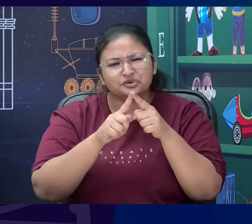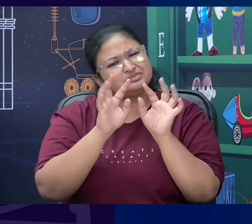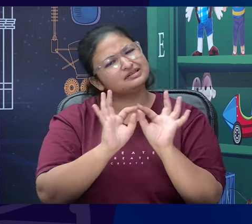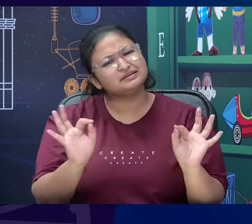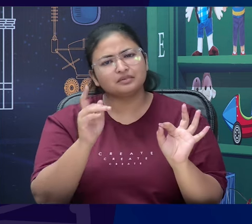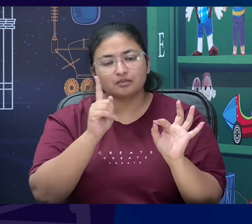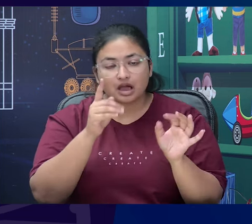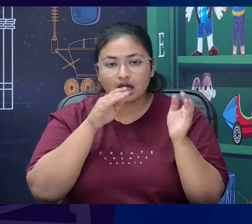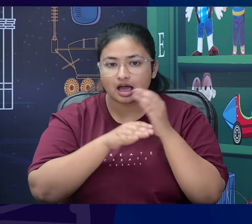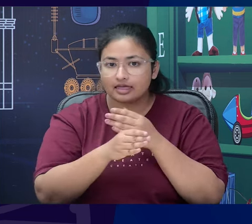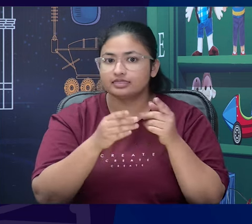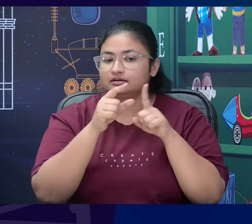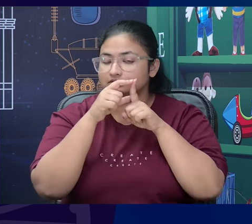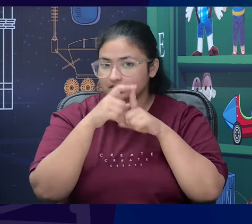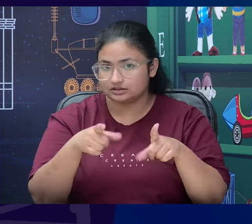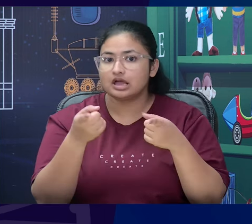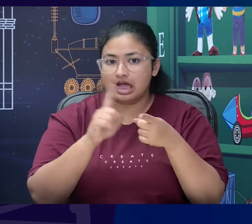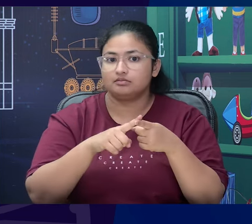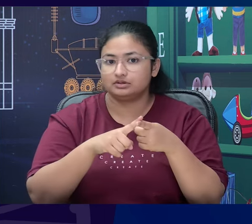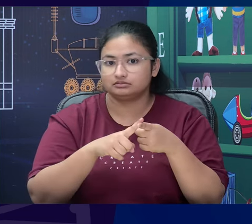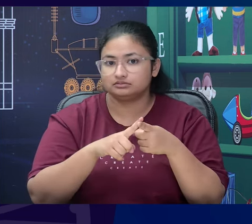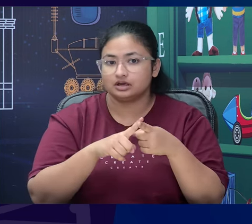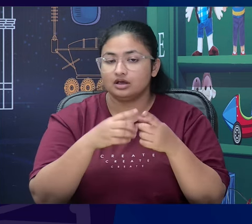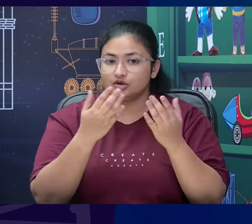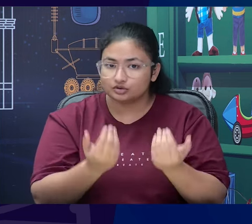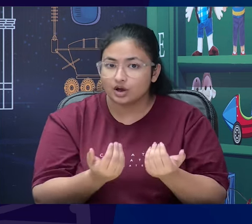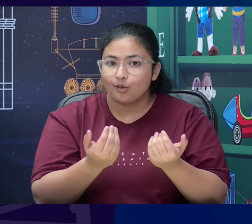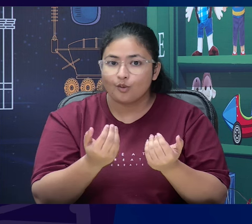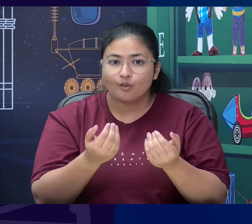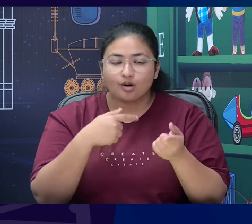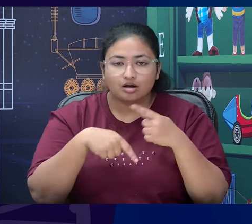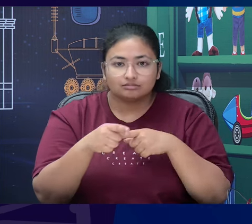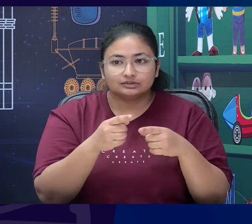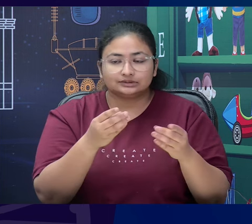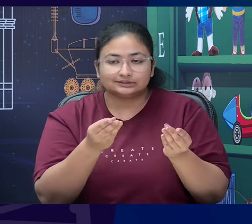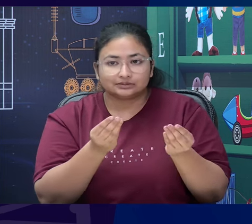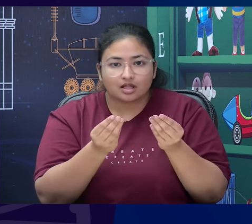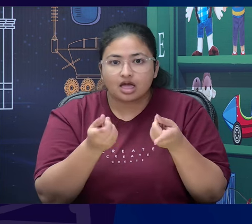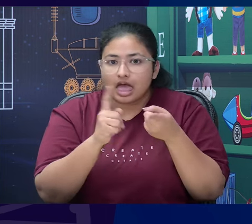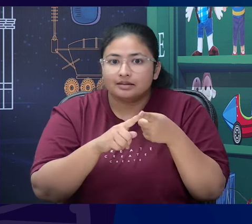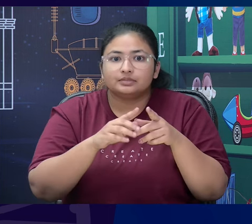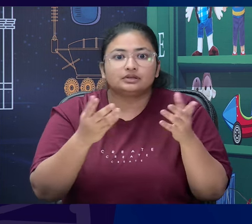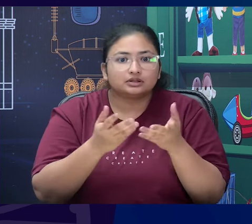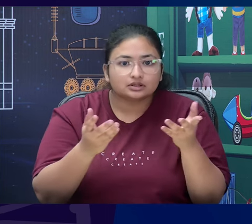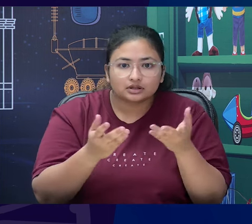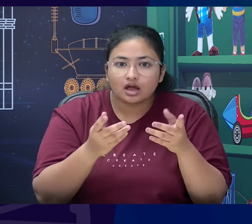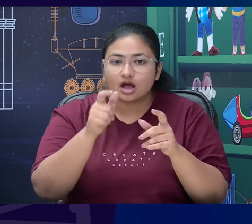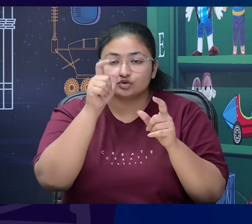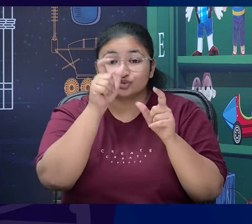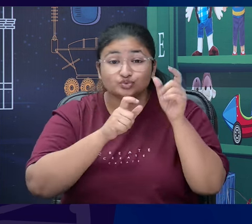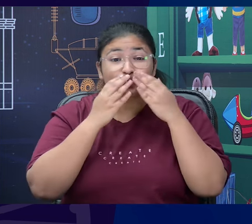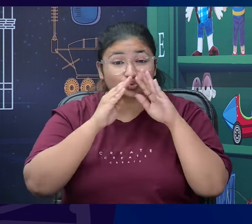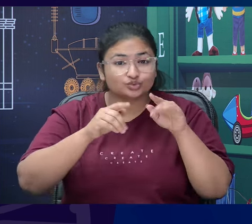happen. So, there is the expectation and there is anxiety and the students as they read